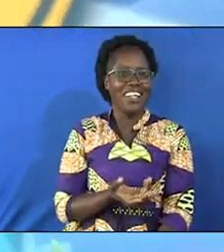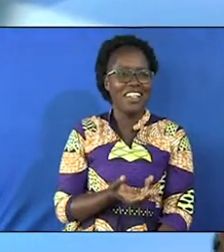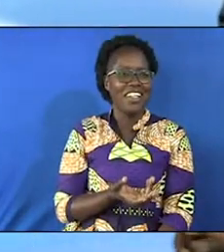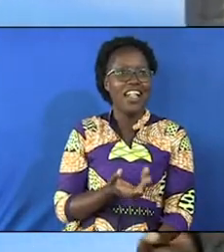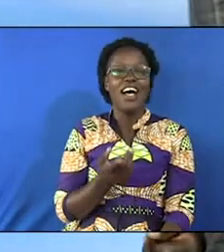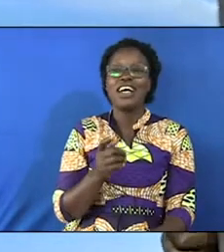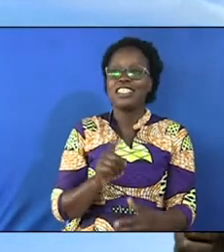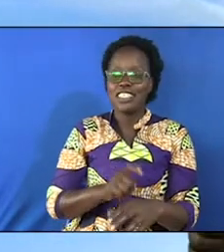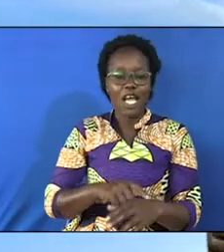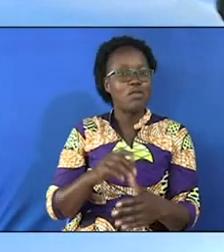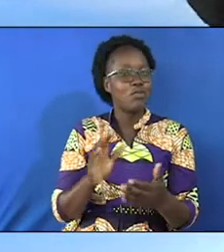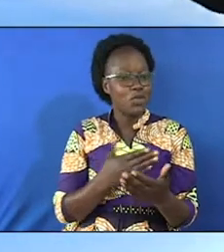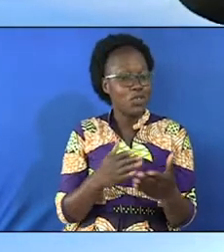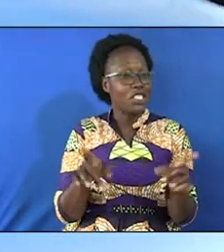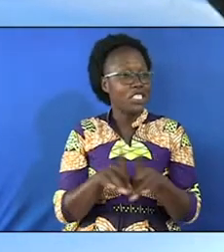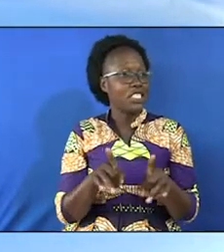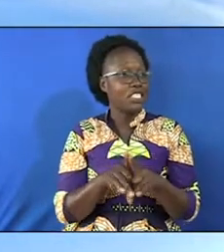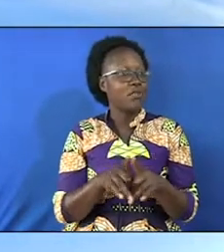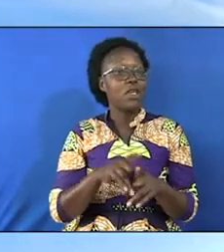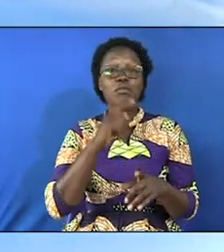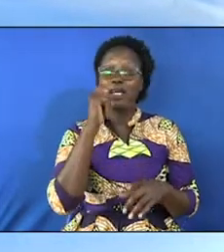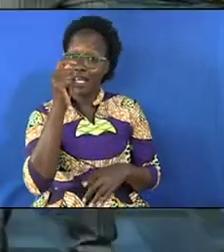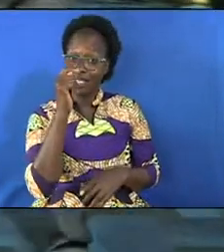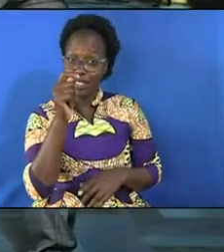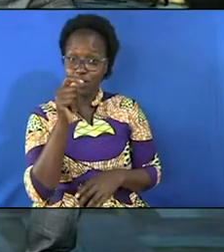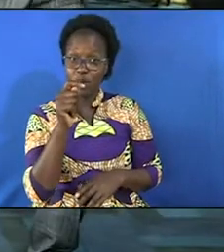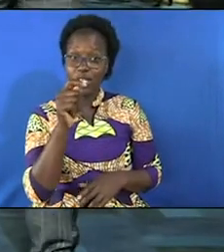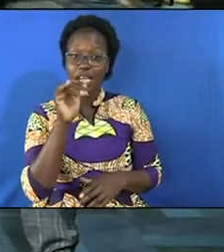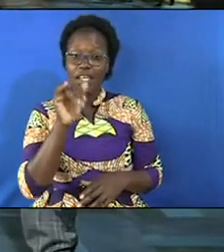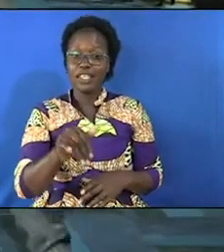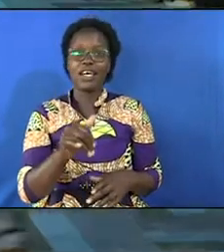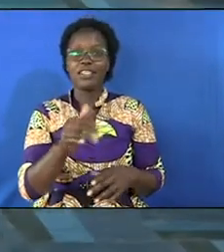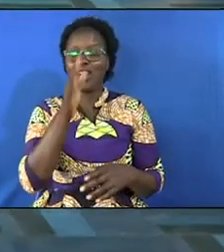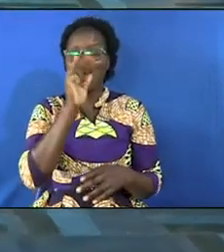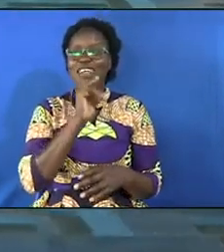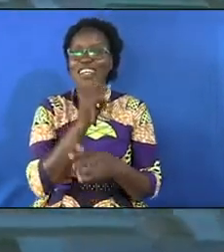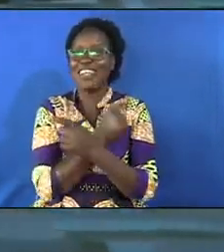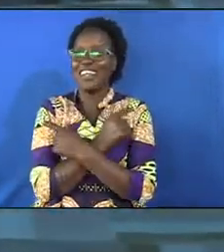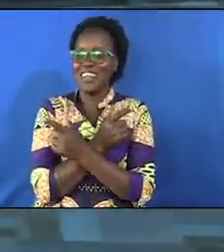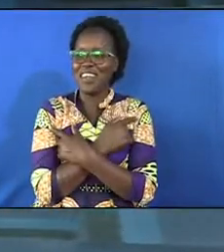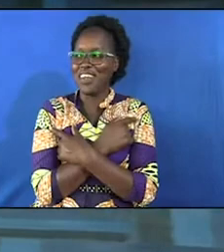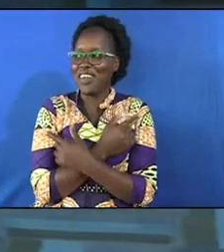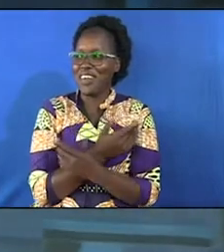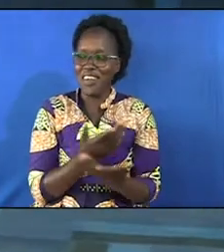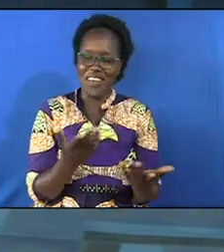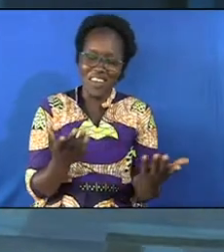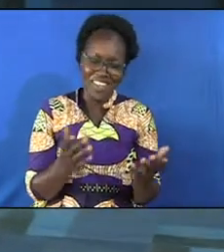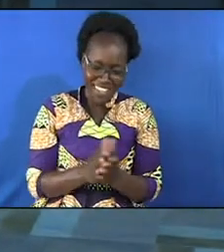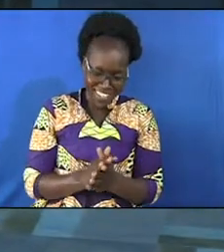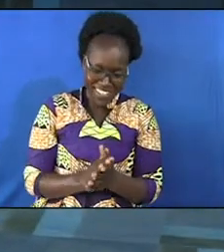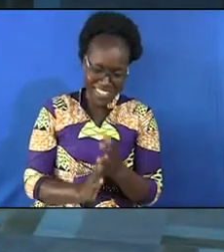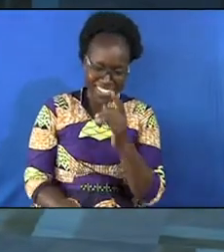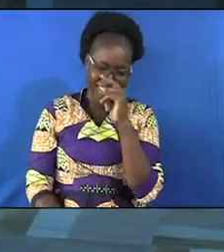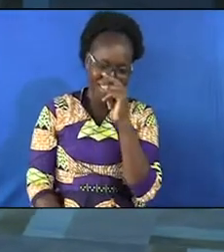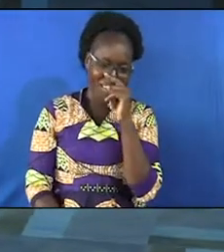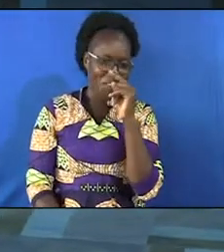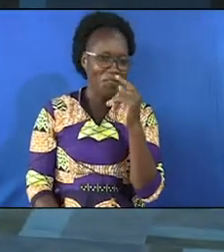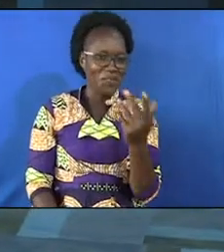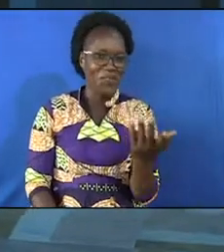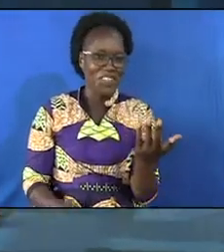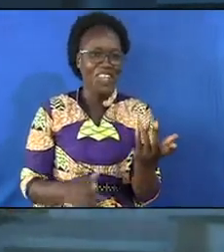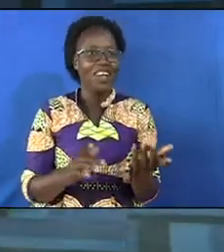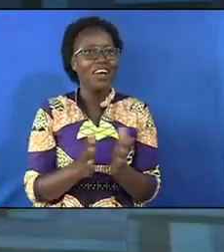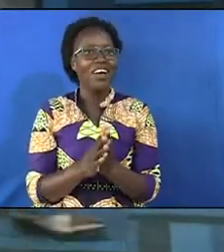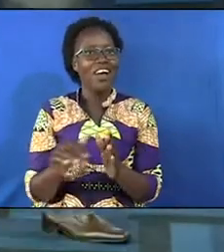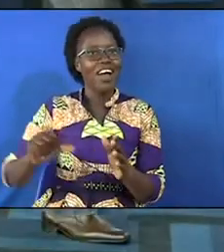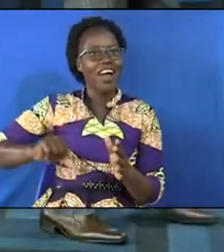and when you sing like that that will be a testimony that God is love these guys are not with me so this man